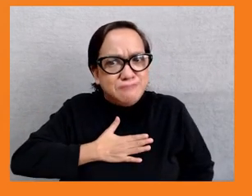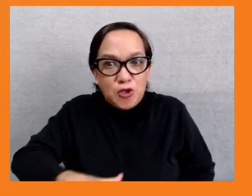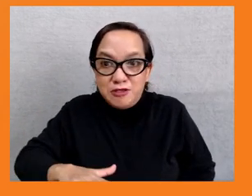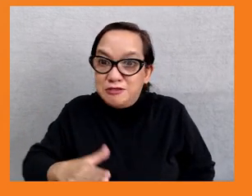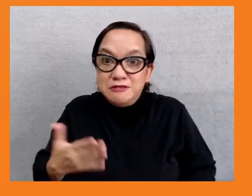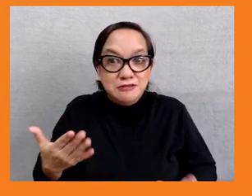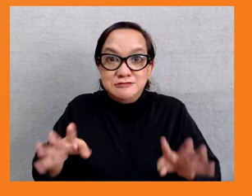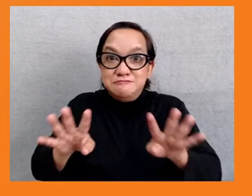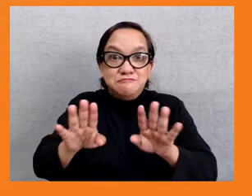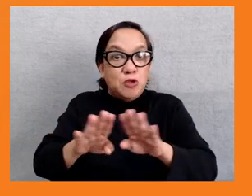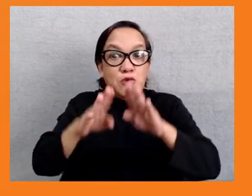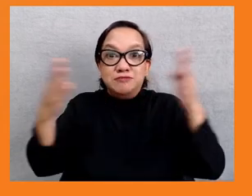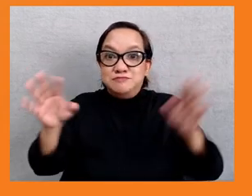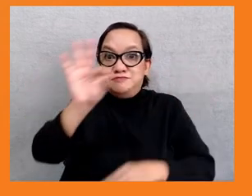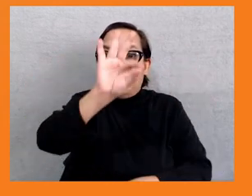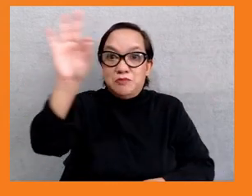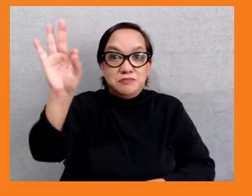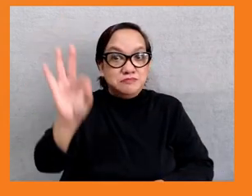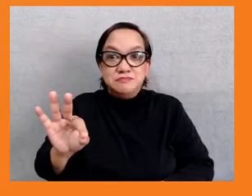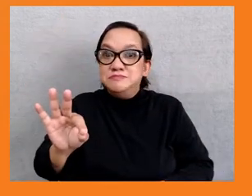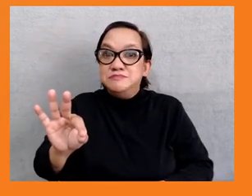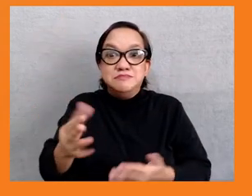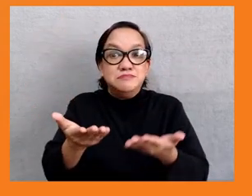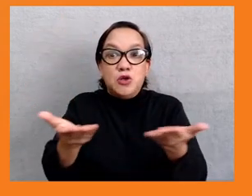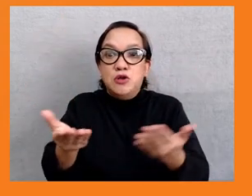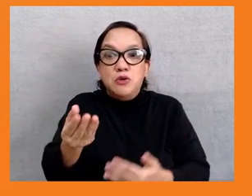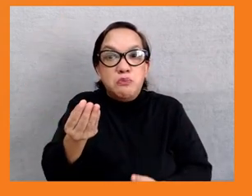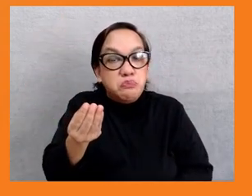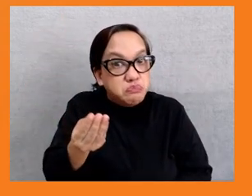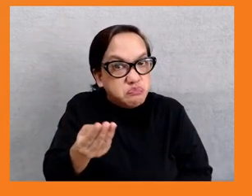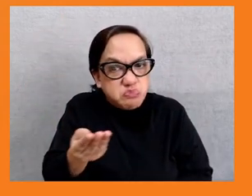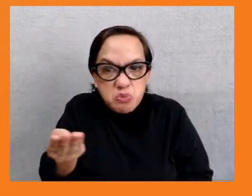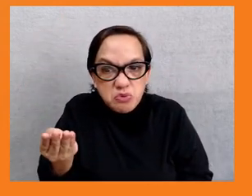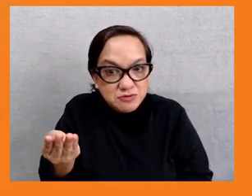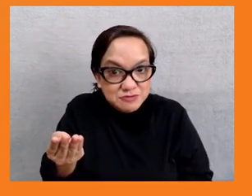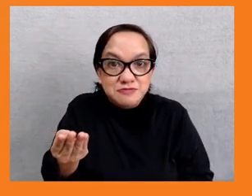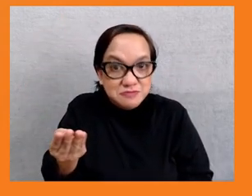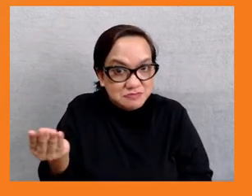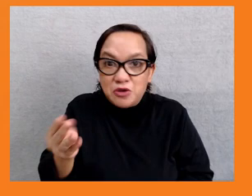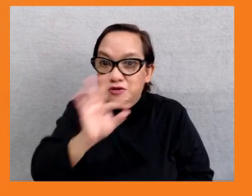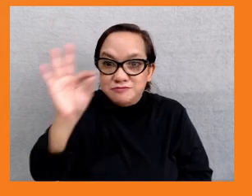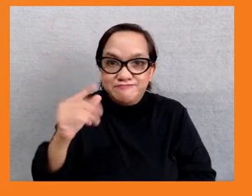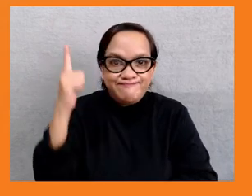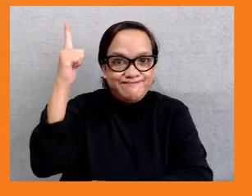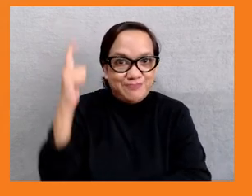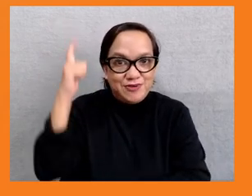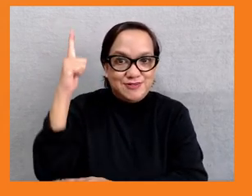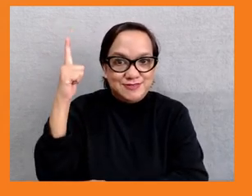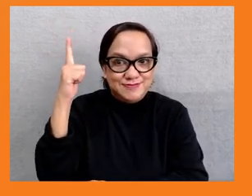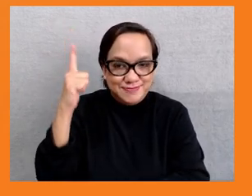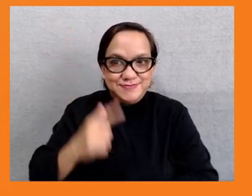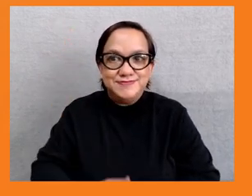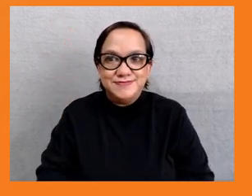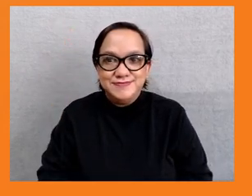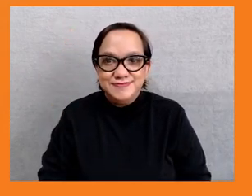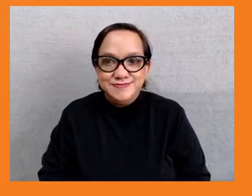in already and I will proceed asking those. So the one that's more voted and I think that's